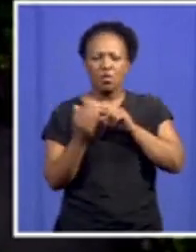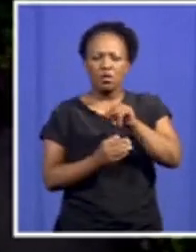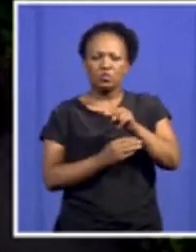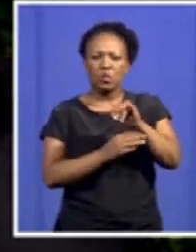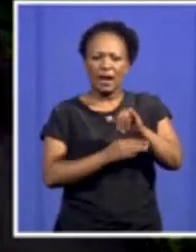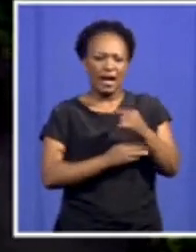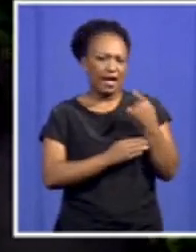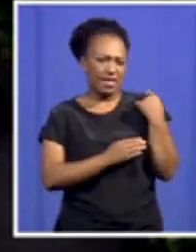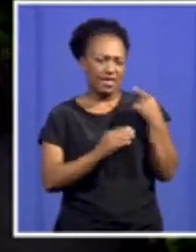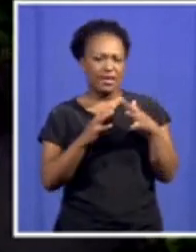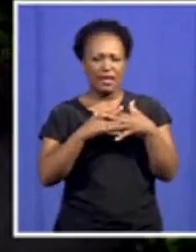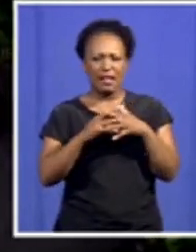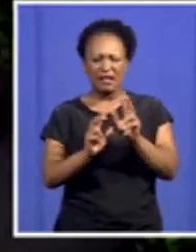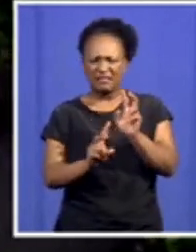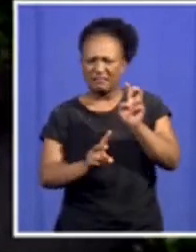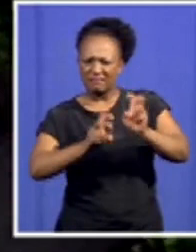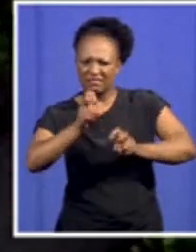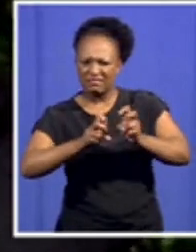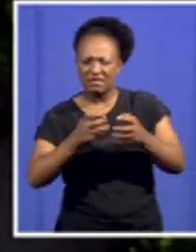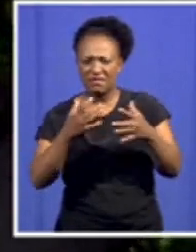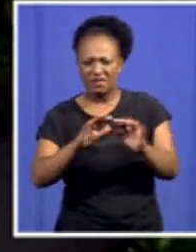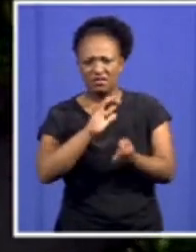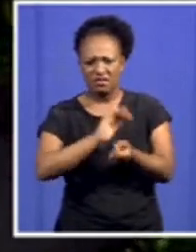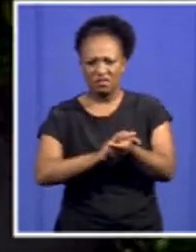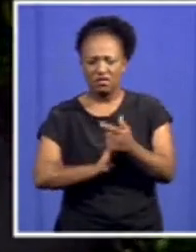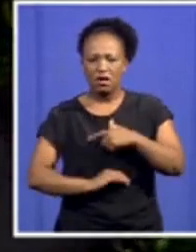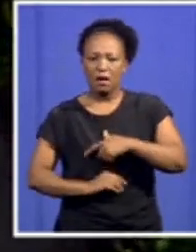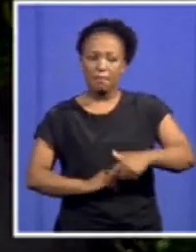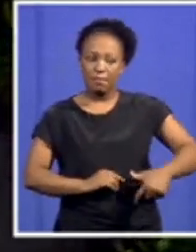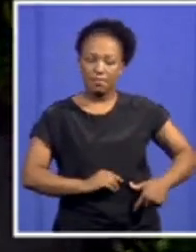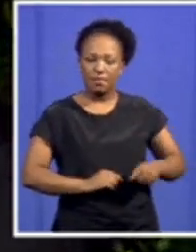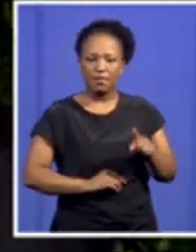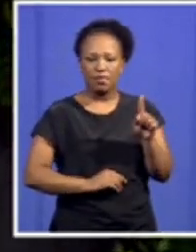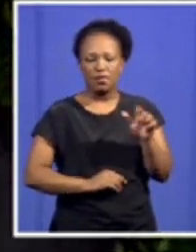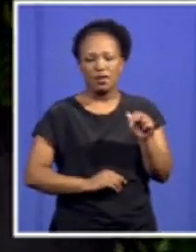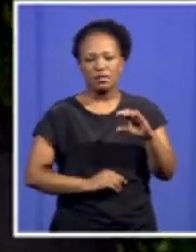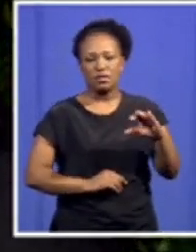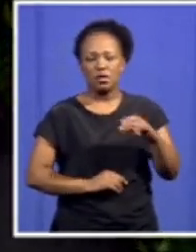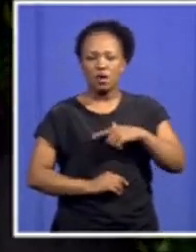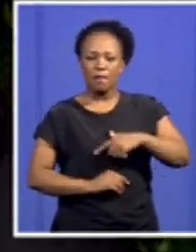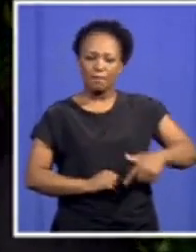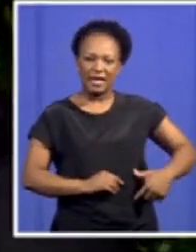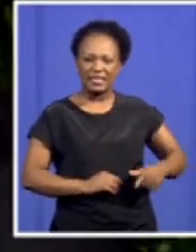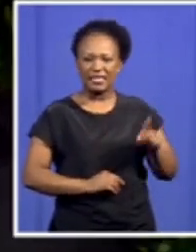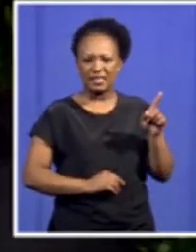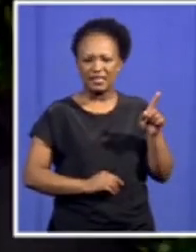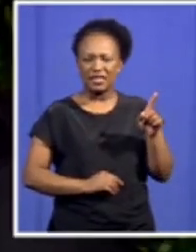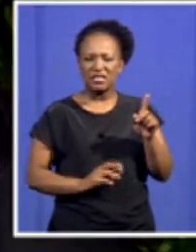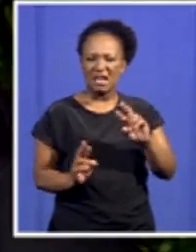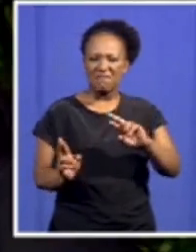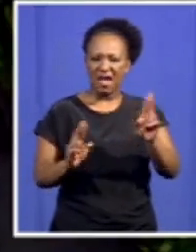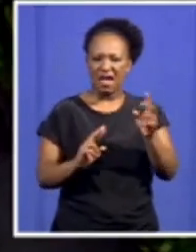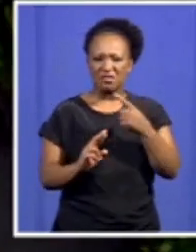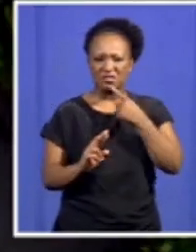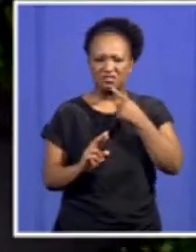a president of the ANC or a president of the republic can be referred to on tribal basis.